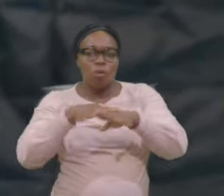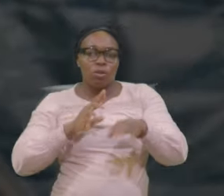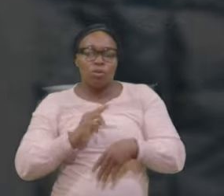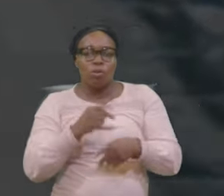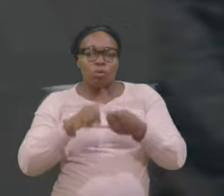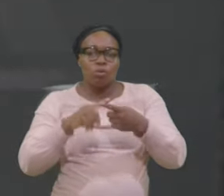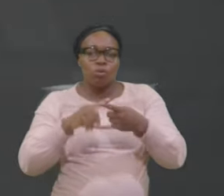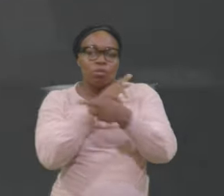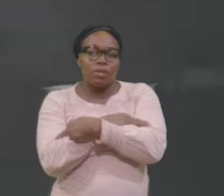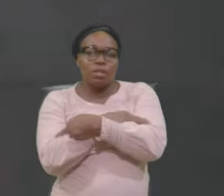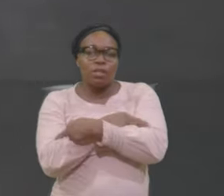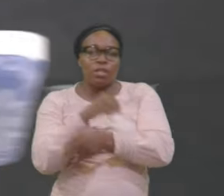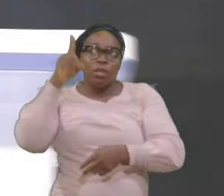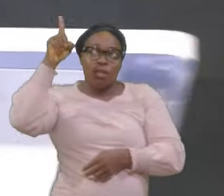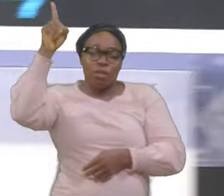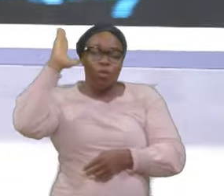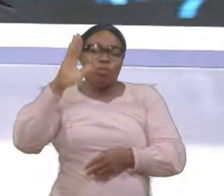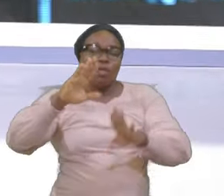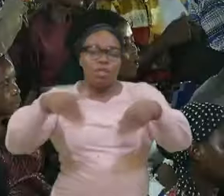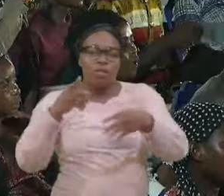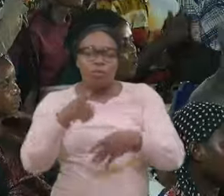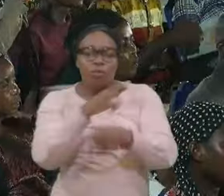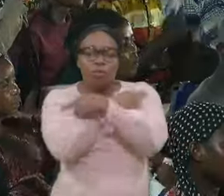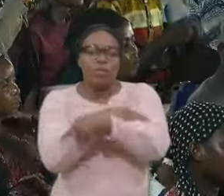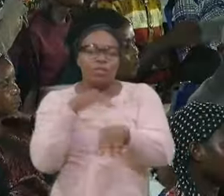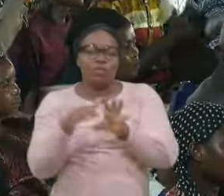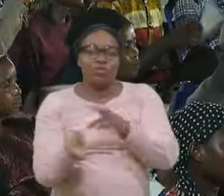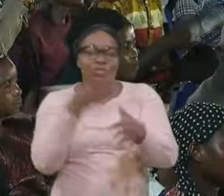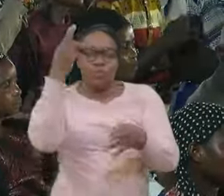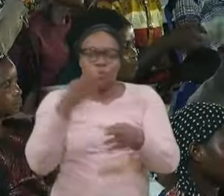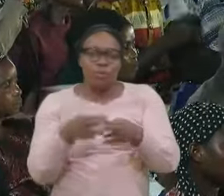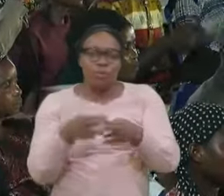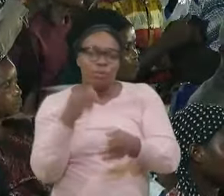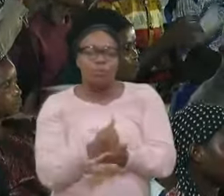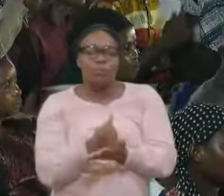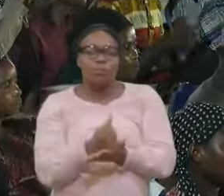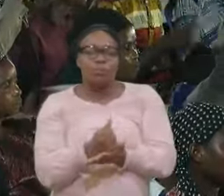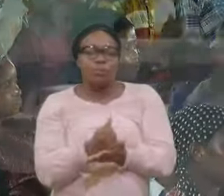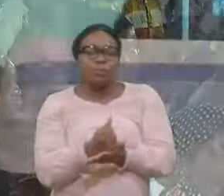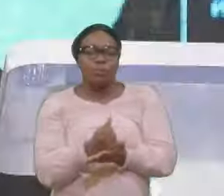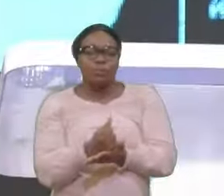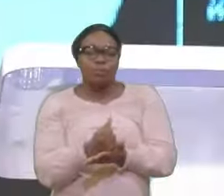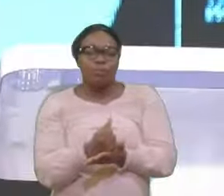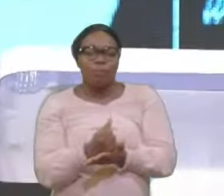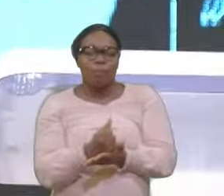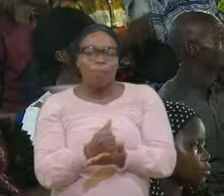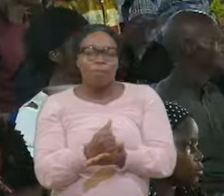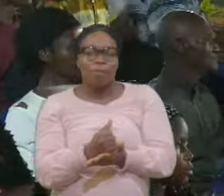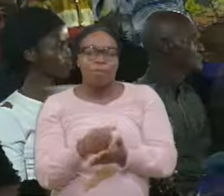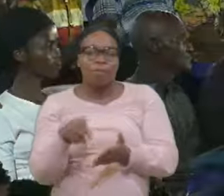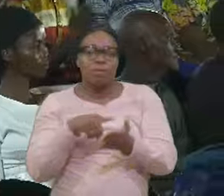I said He will give you rest This is our young man Who was in the far country